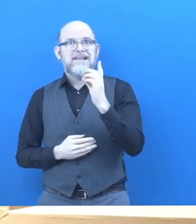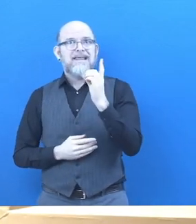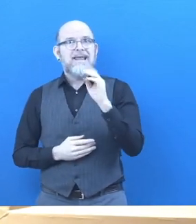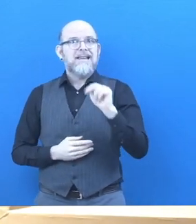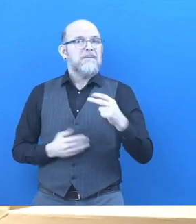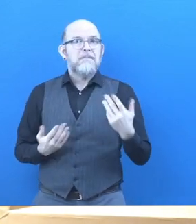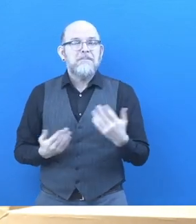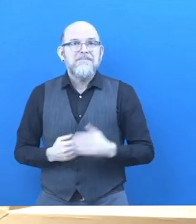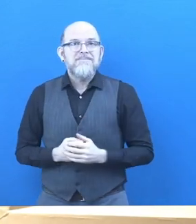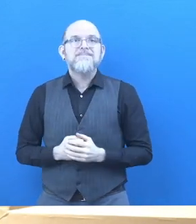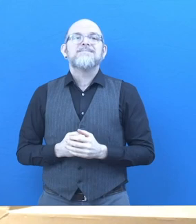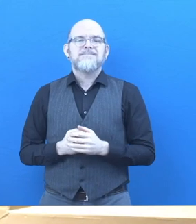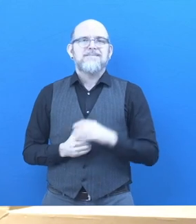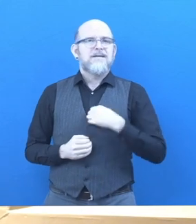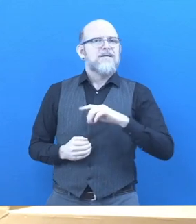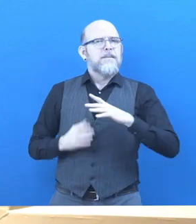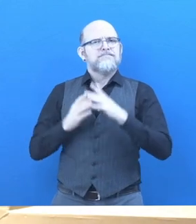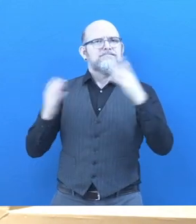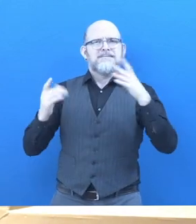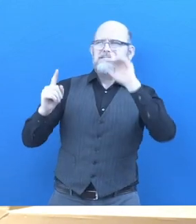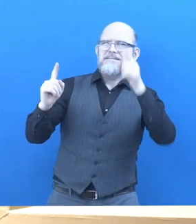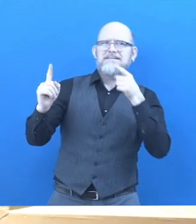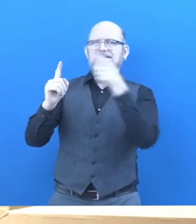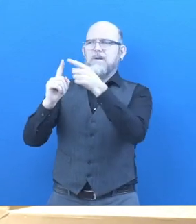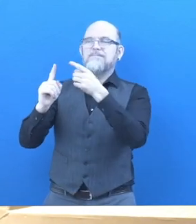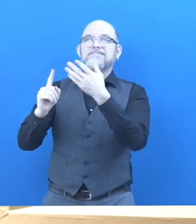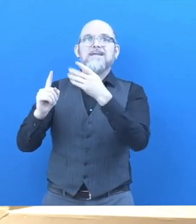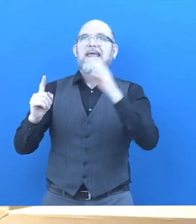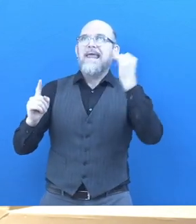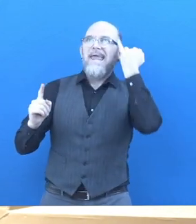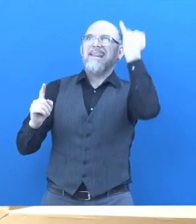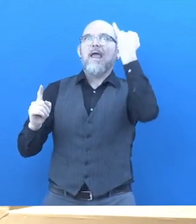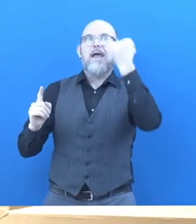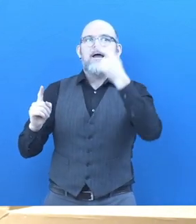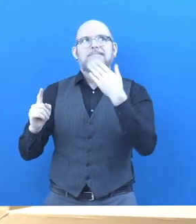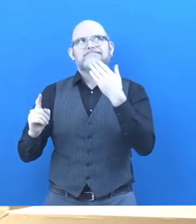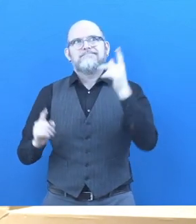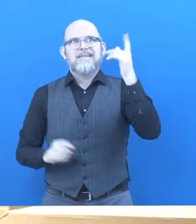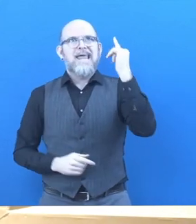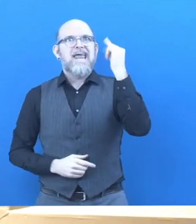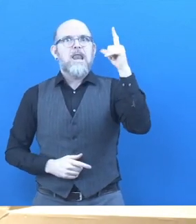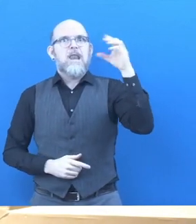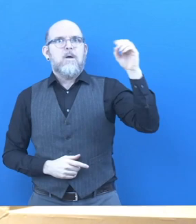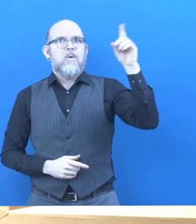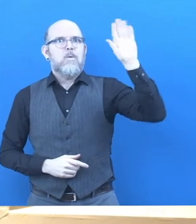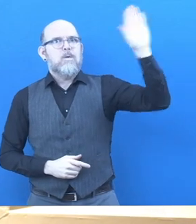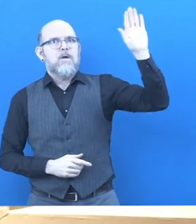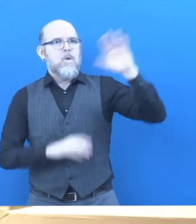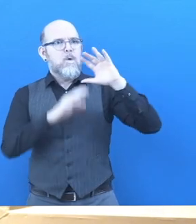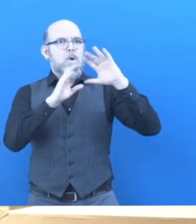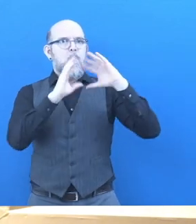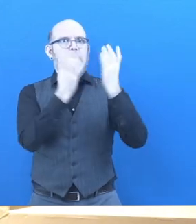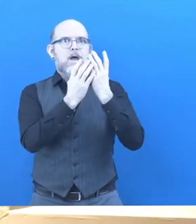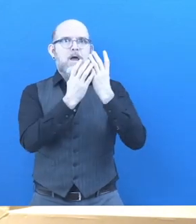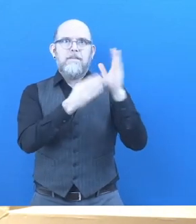was taken from the ILO's Global Business and Disability Network and the main thing that